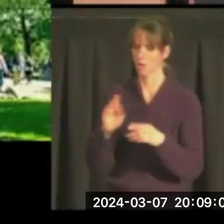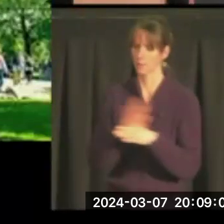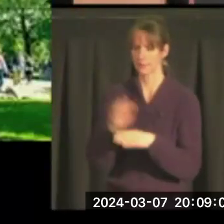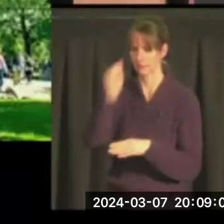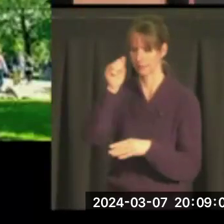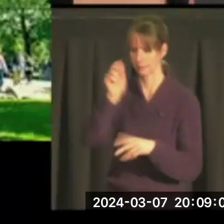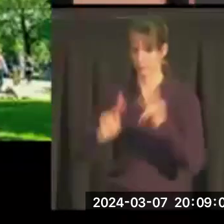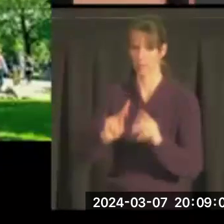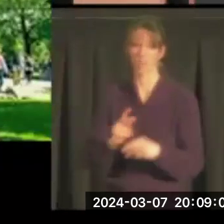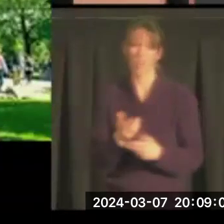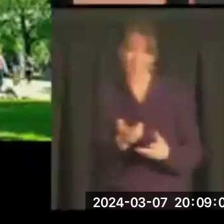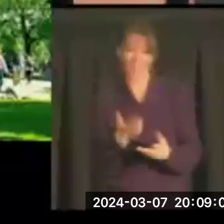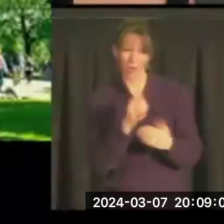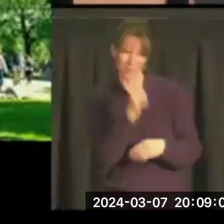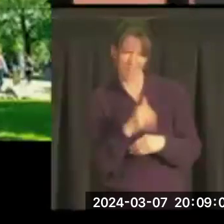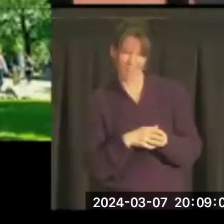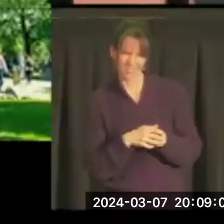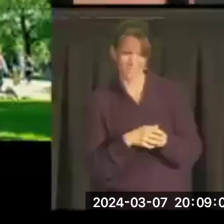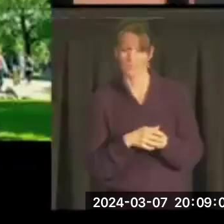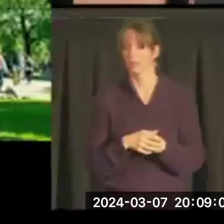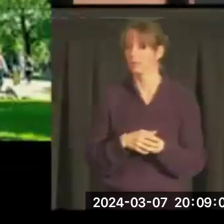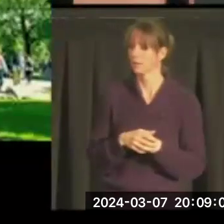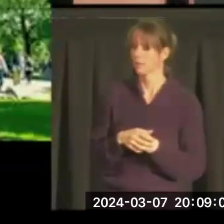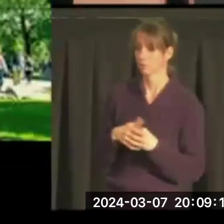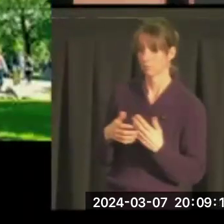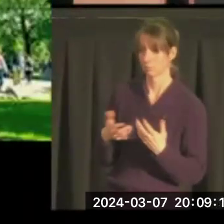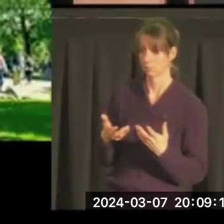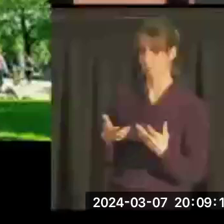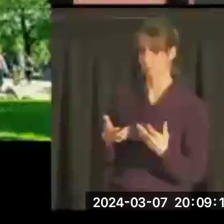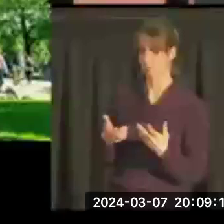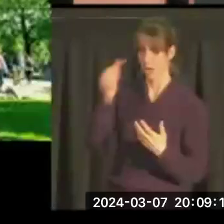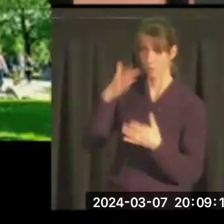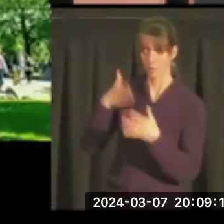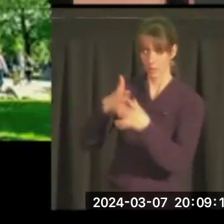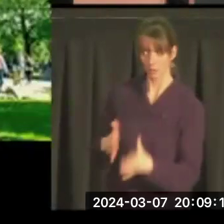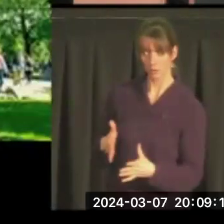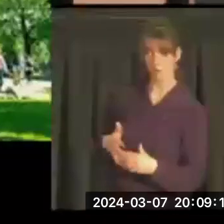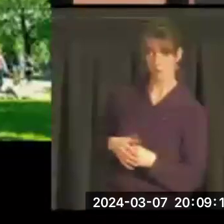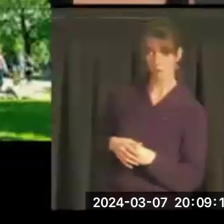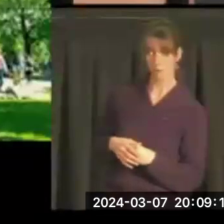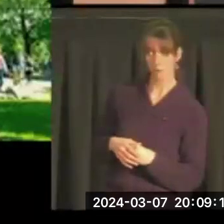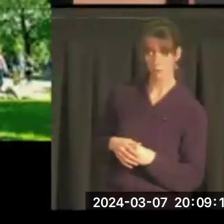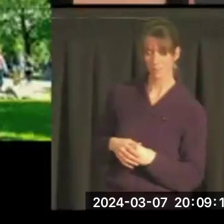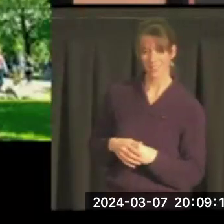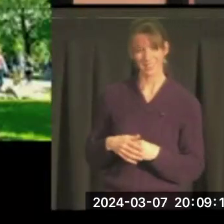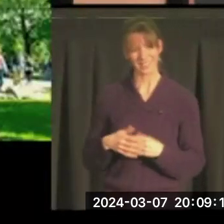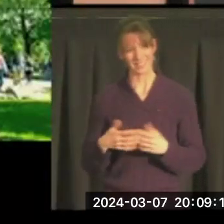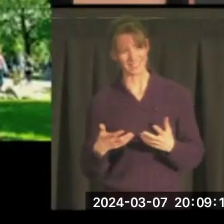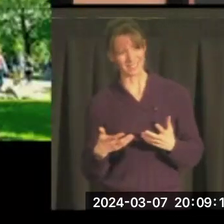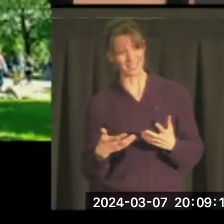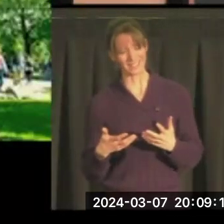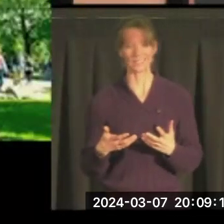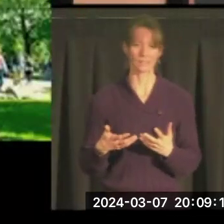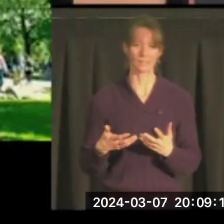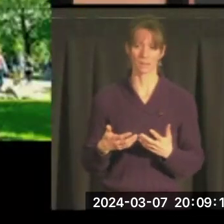then. I said, well, probably not. And he said, government leaders? Well, you know, I was pursuing